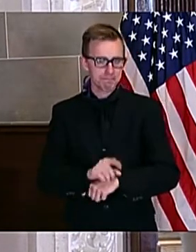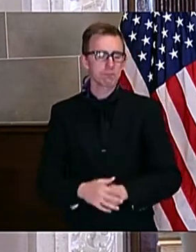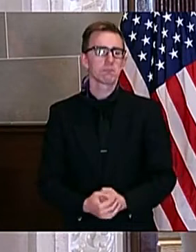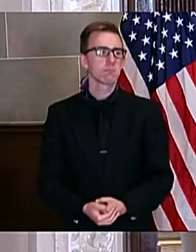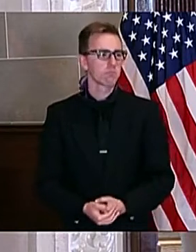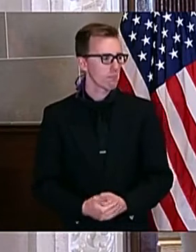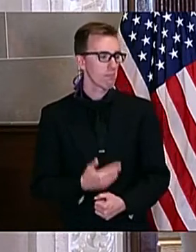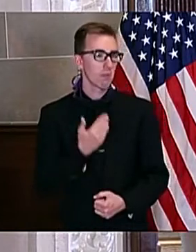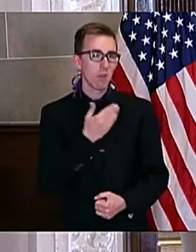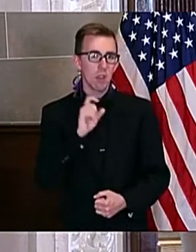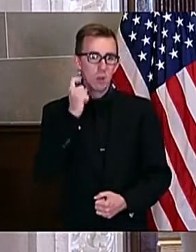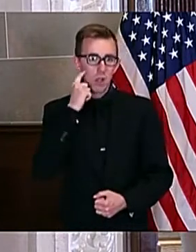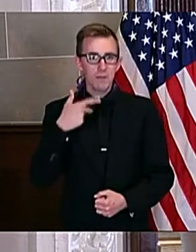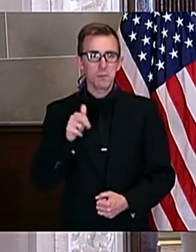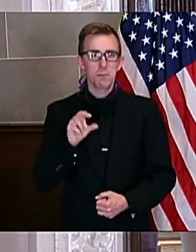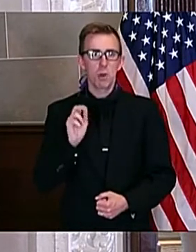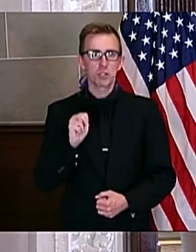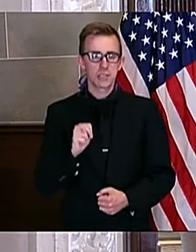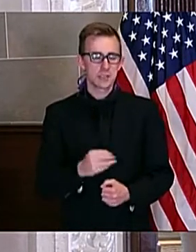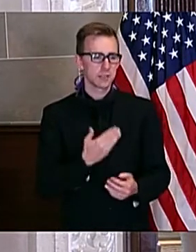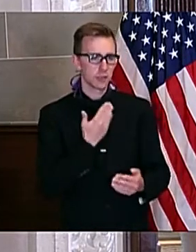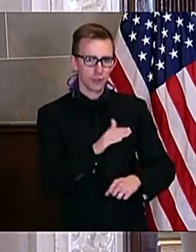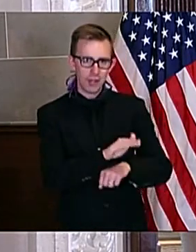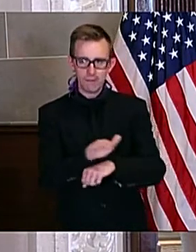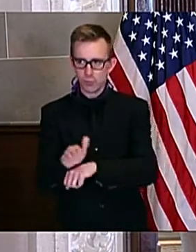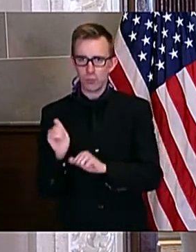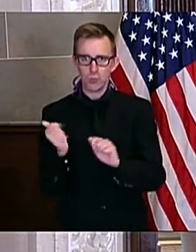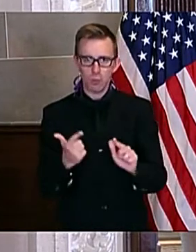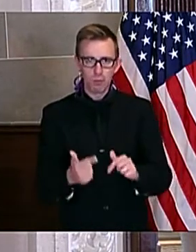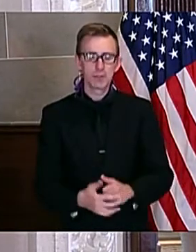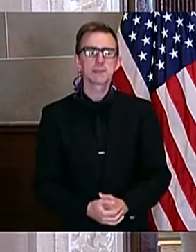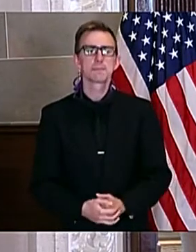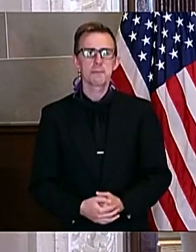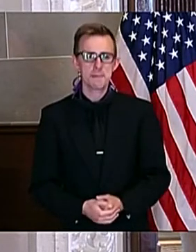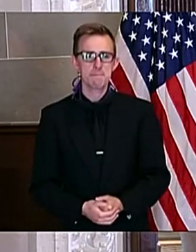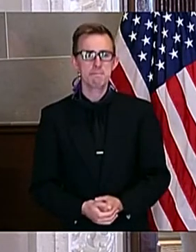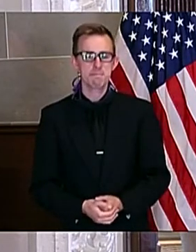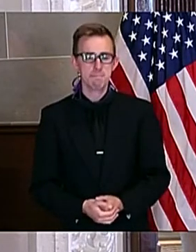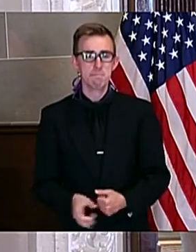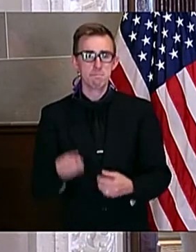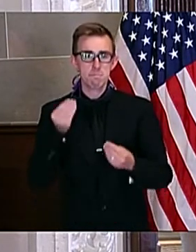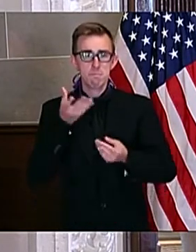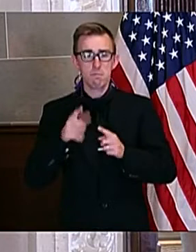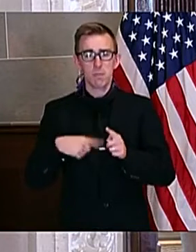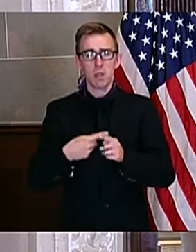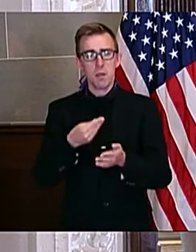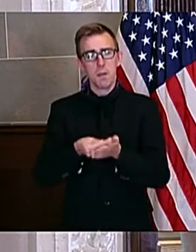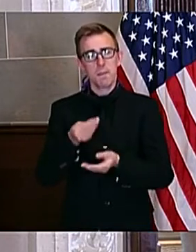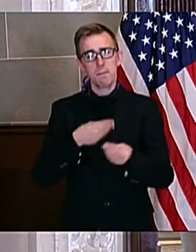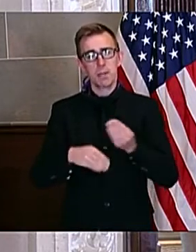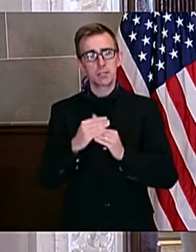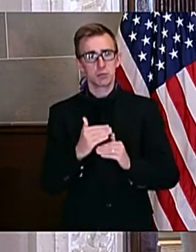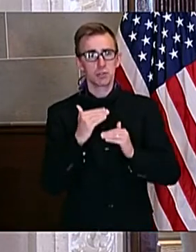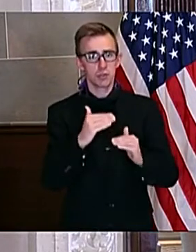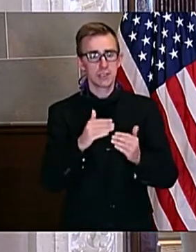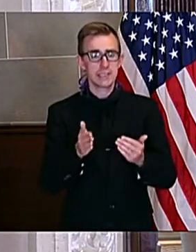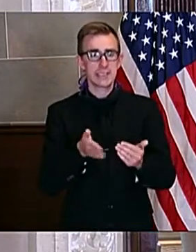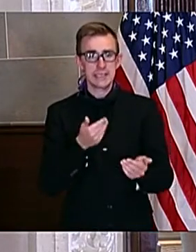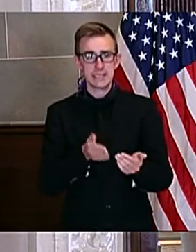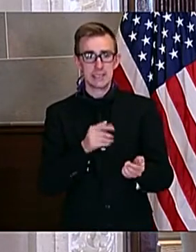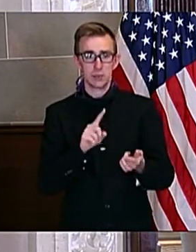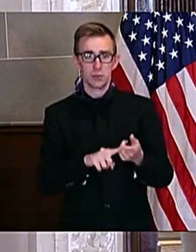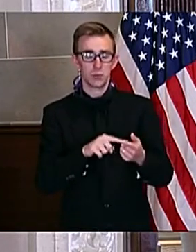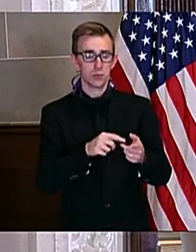Thank you, Governor Parson. And good afternoon. While news about budget restrictions is never easy to hear,